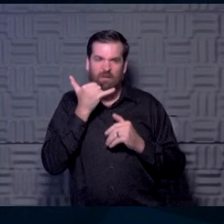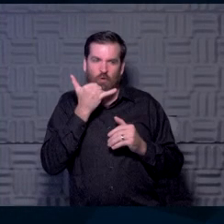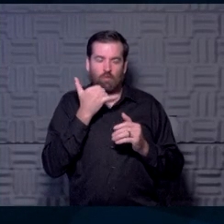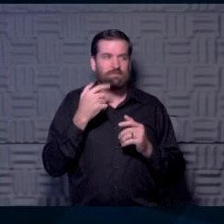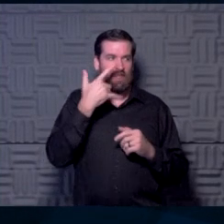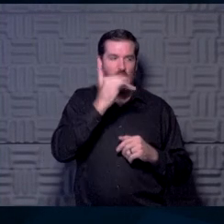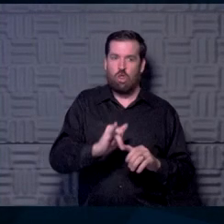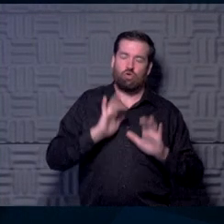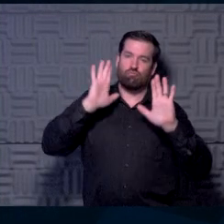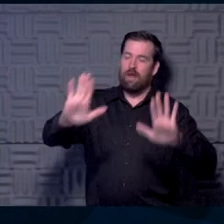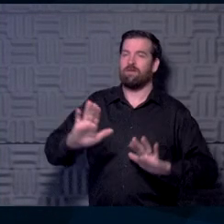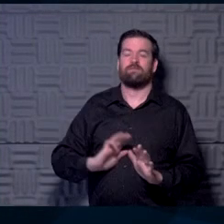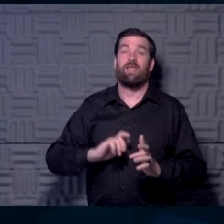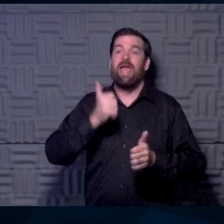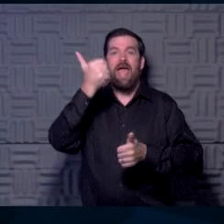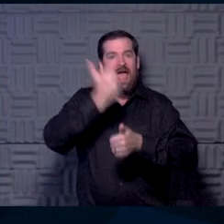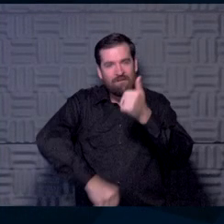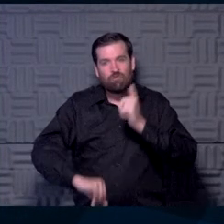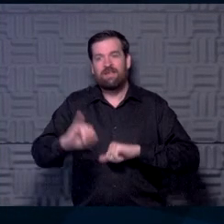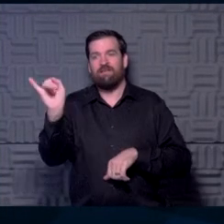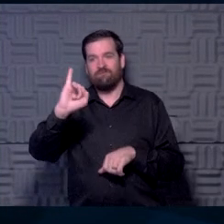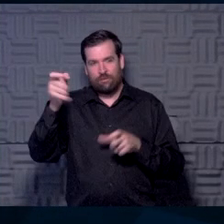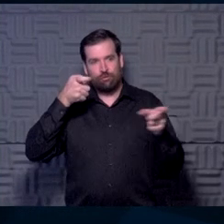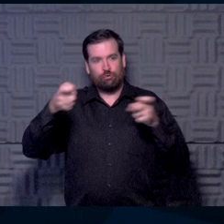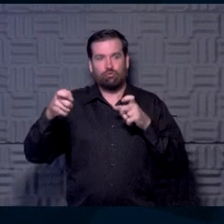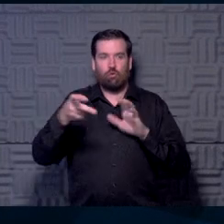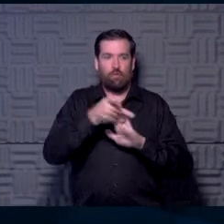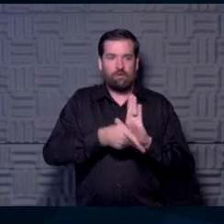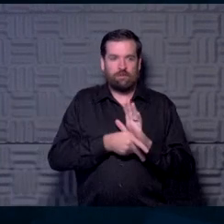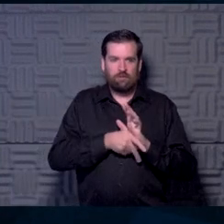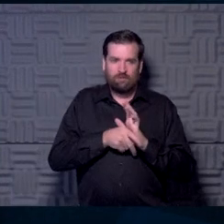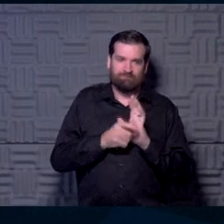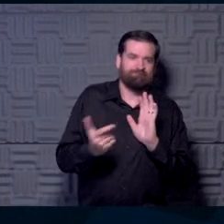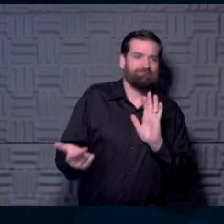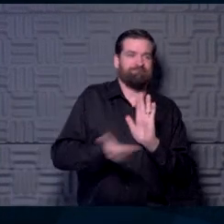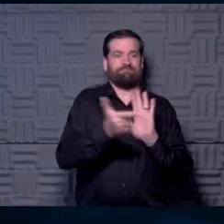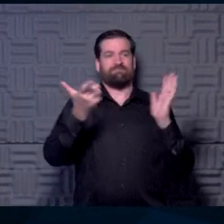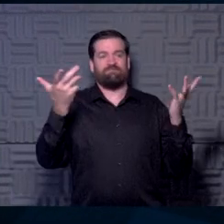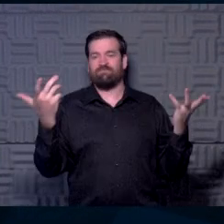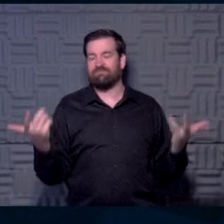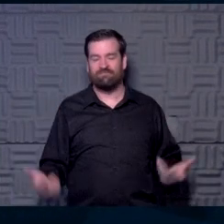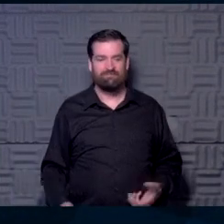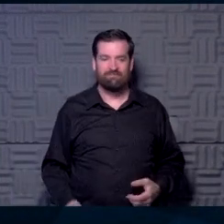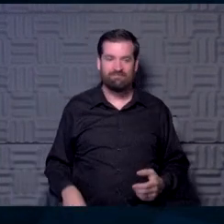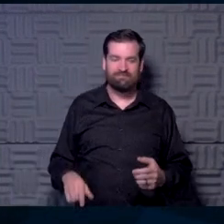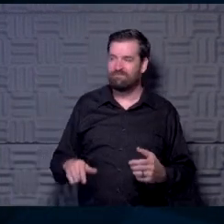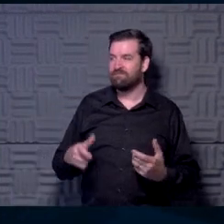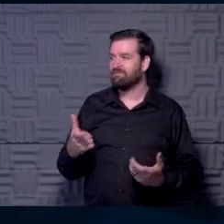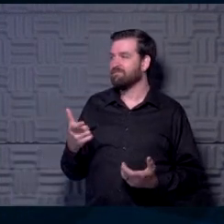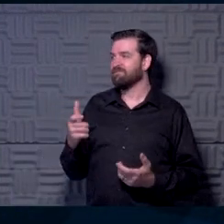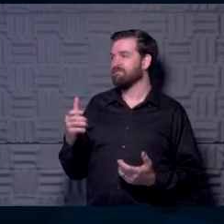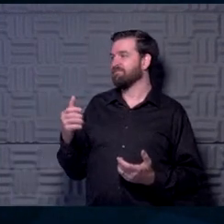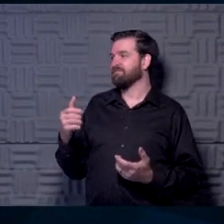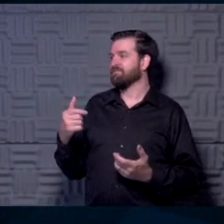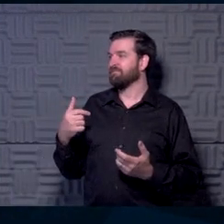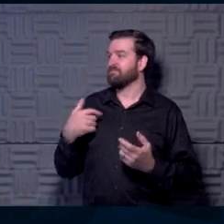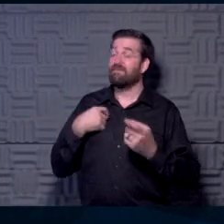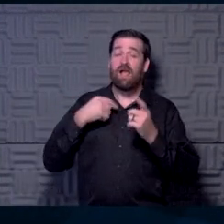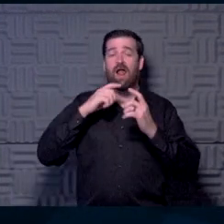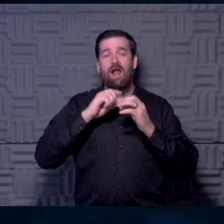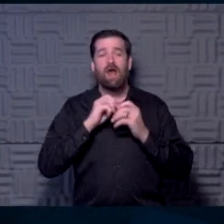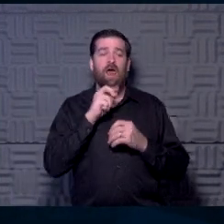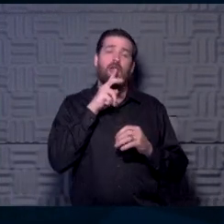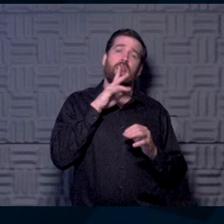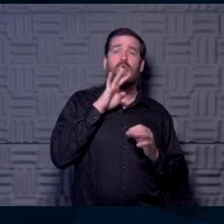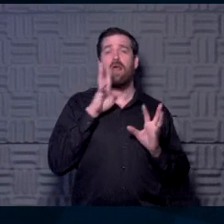great, violating every principle of infection control. now hold dear around this. Oh, there we go. Look at that. Anthony's trying to mic me up. And I'm sitting there yapping.